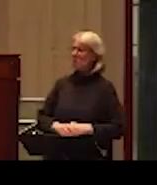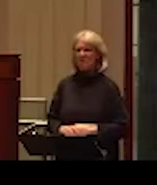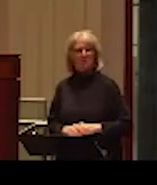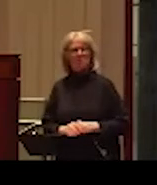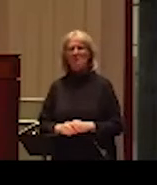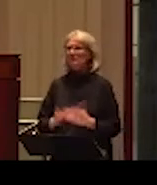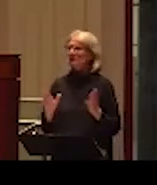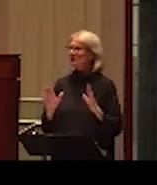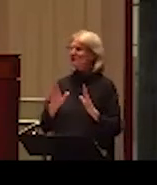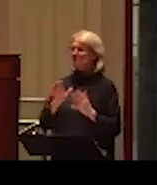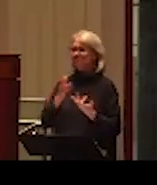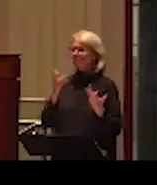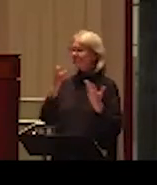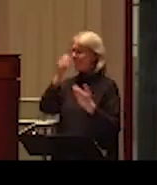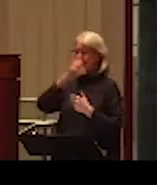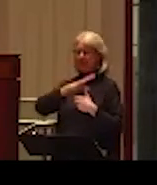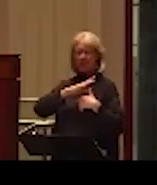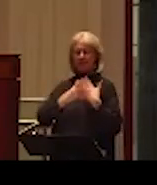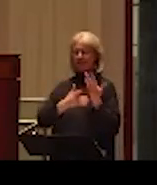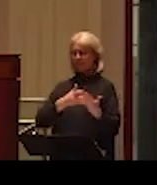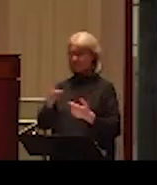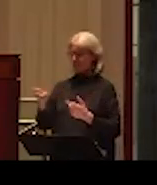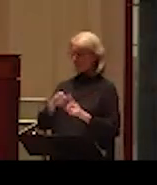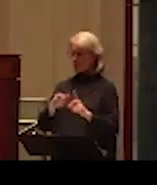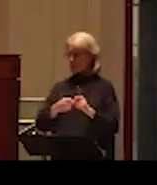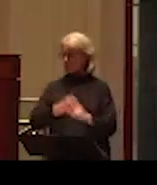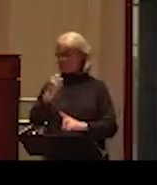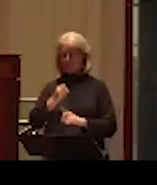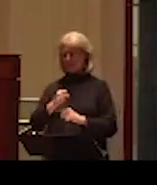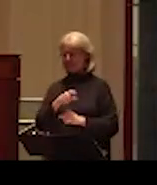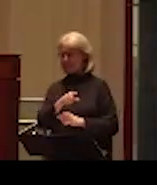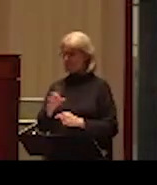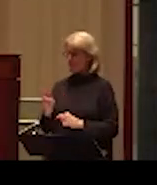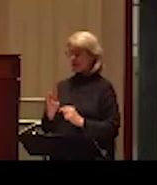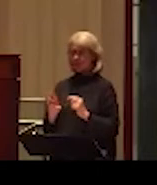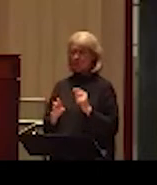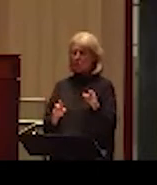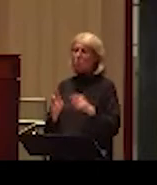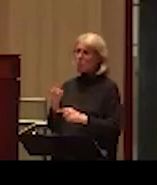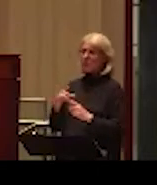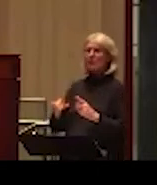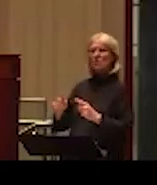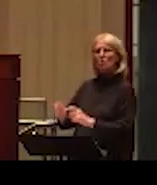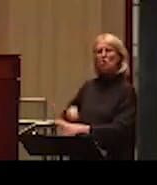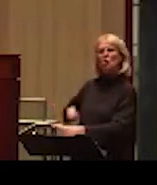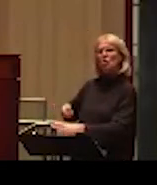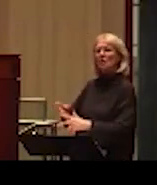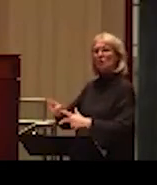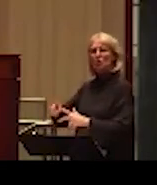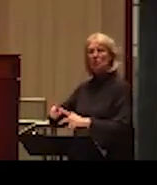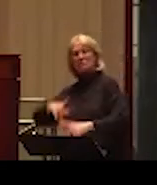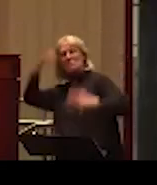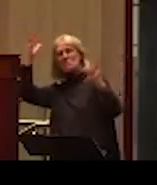think that men must have done something to provoke a woman, did something, that she responds this way.